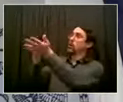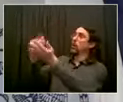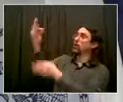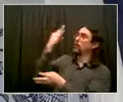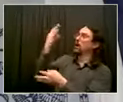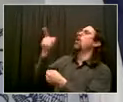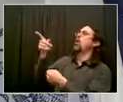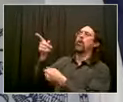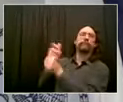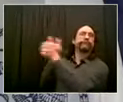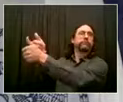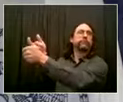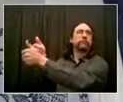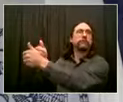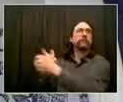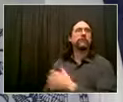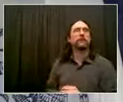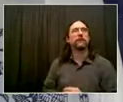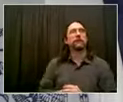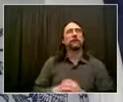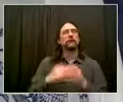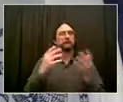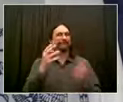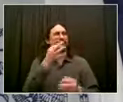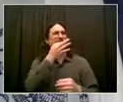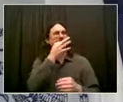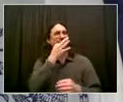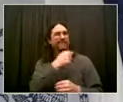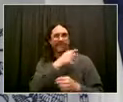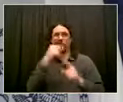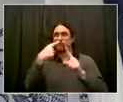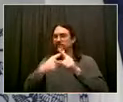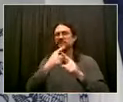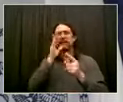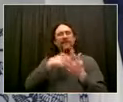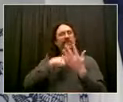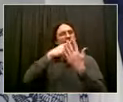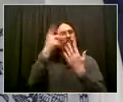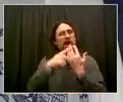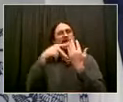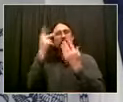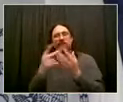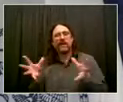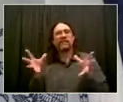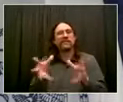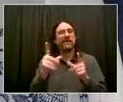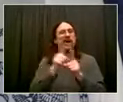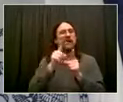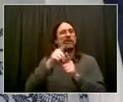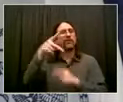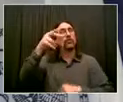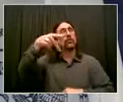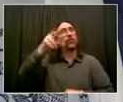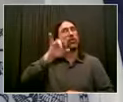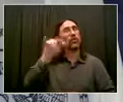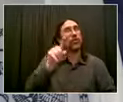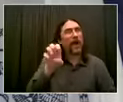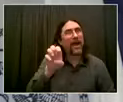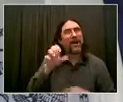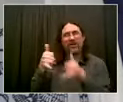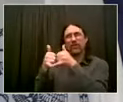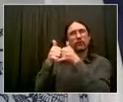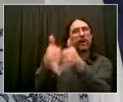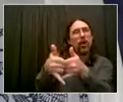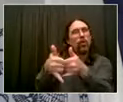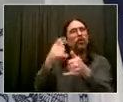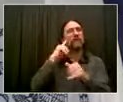educate people. And also, I think we're going to hear news in the next days confirming that hundreds of thousands of more people are now going to be